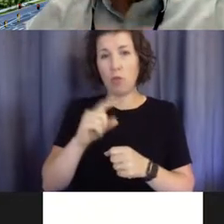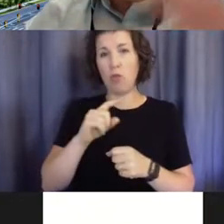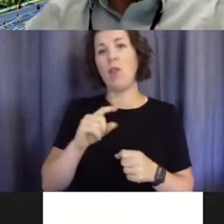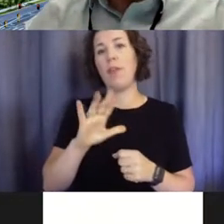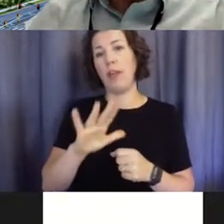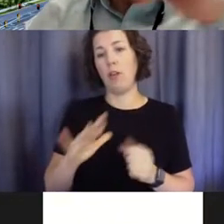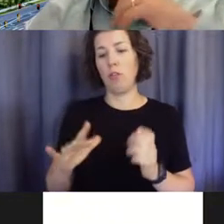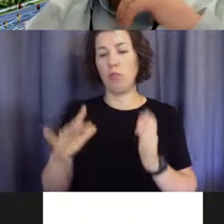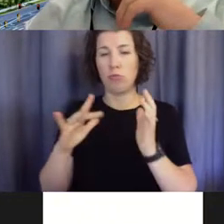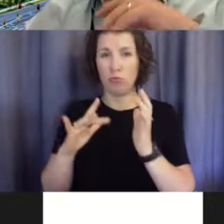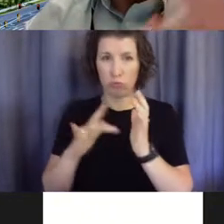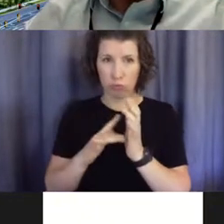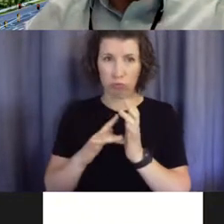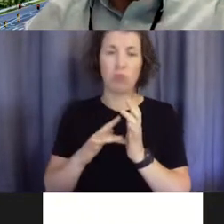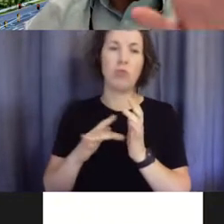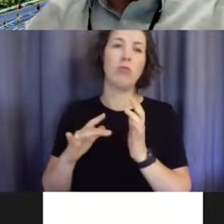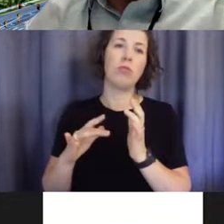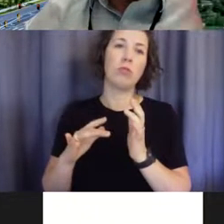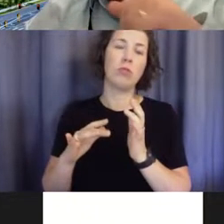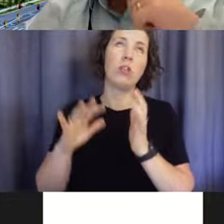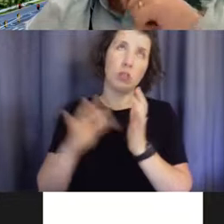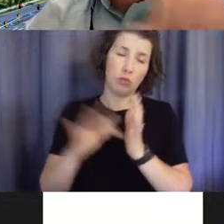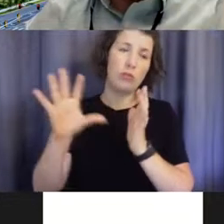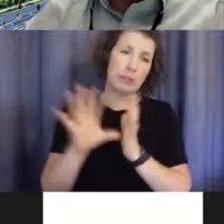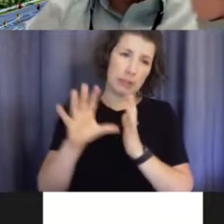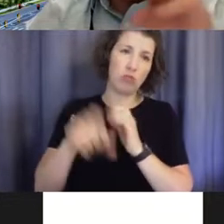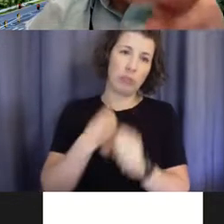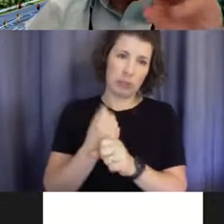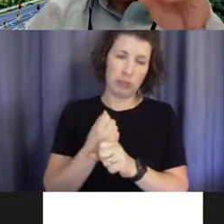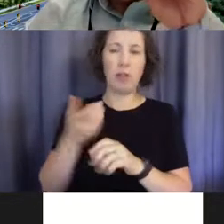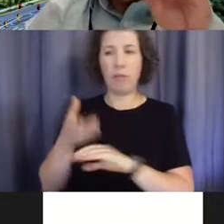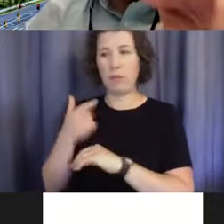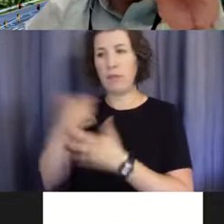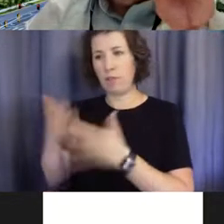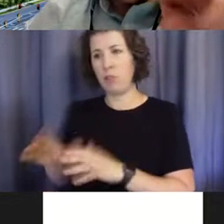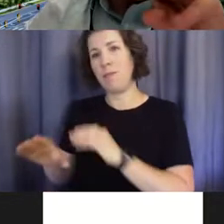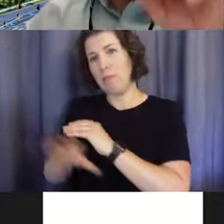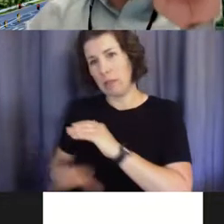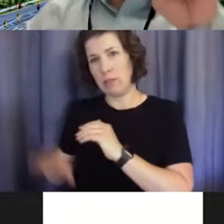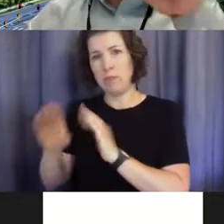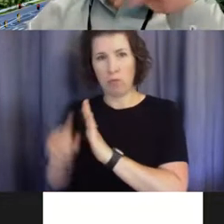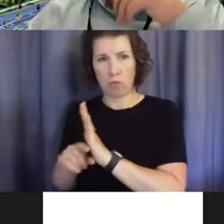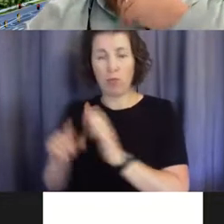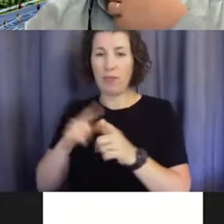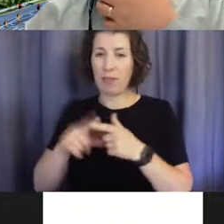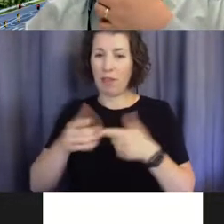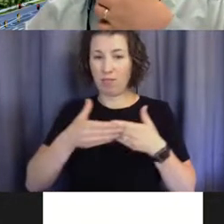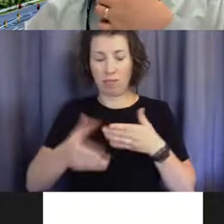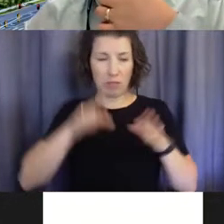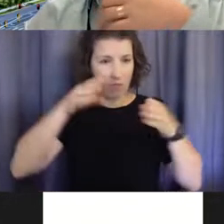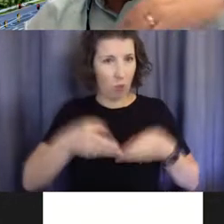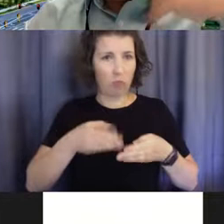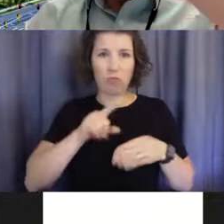having completed the background of basic engineering courses. But then they're really focused just on